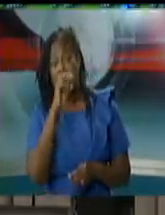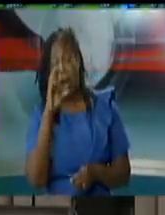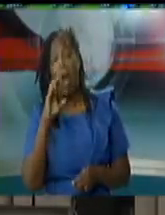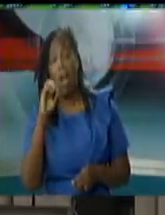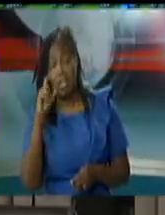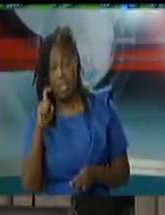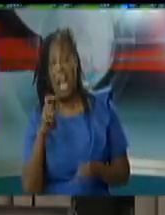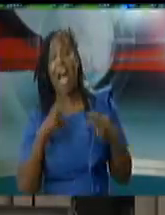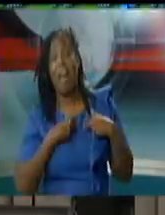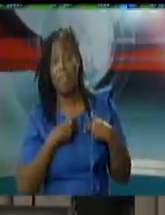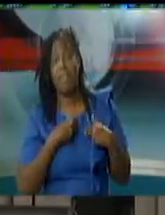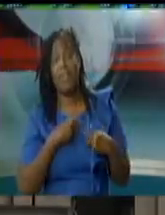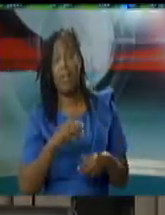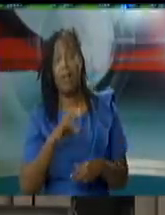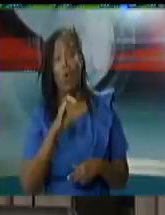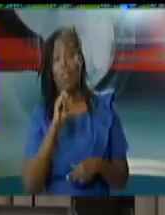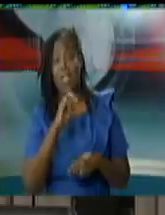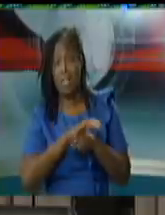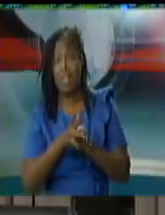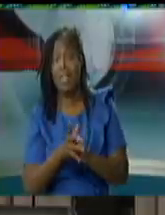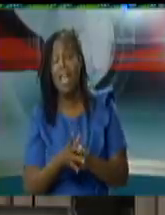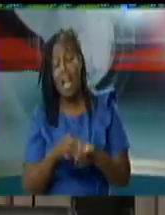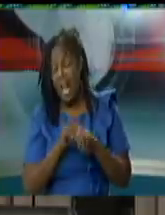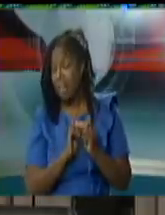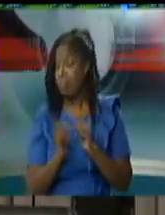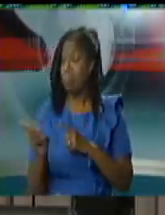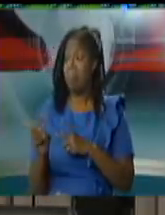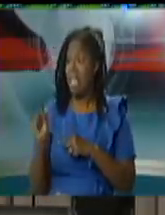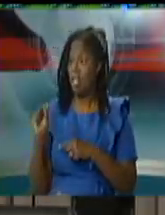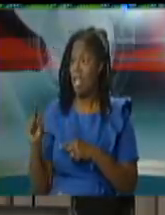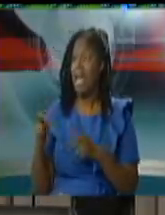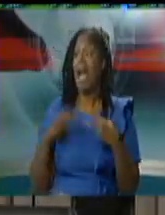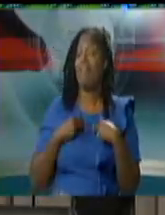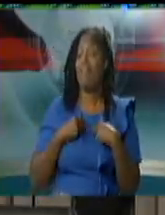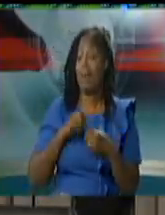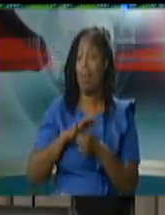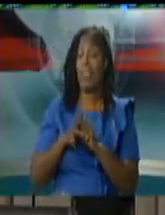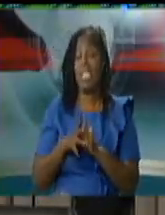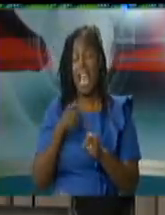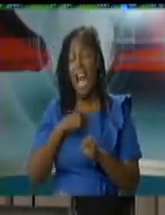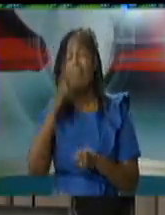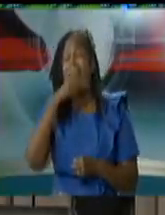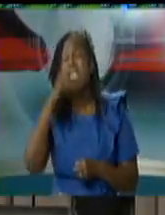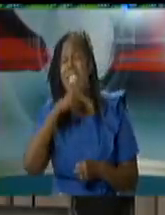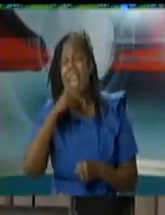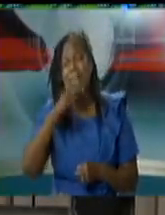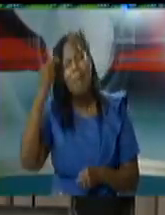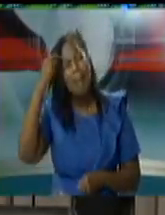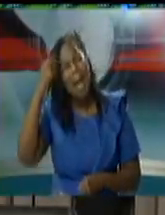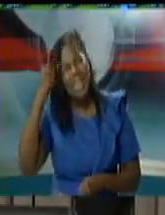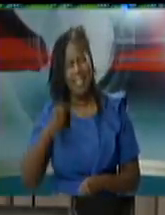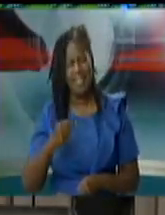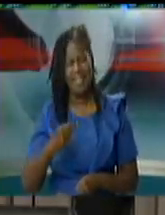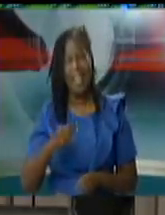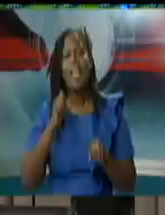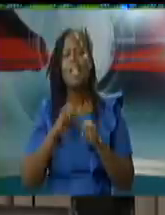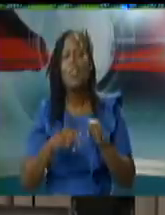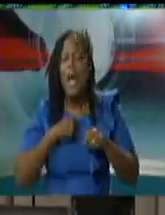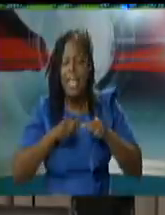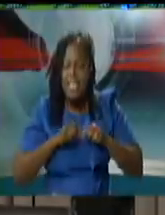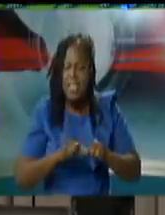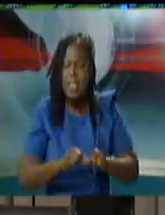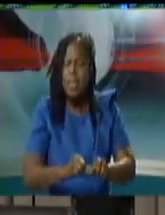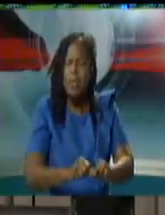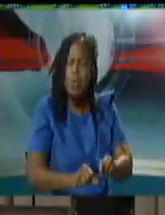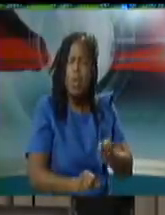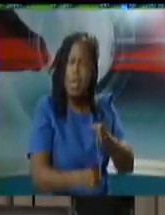has it keep on the measures keep on the measures keep on the social distancing because all the research